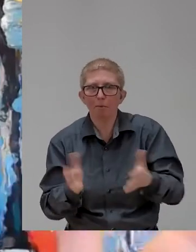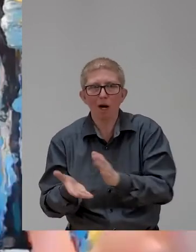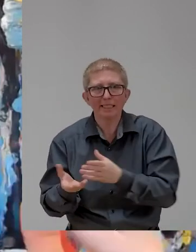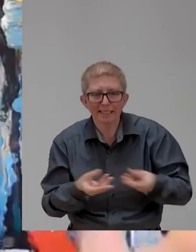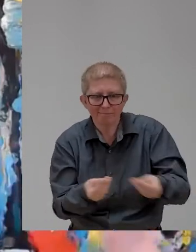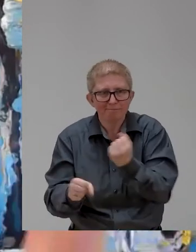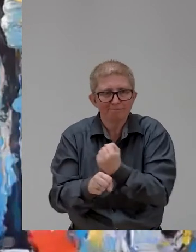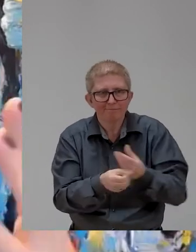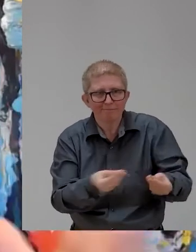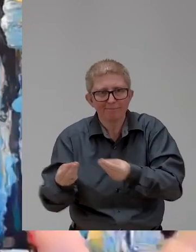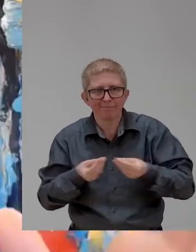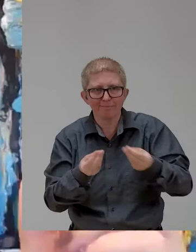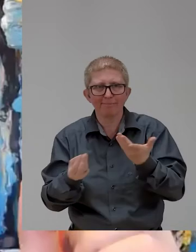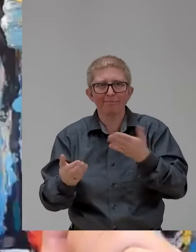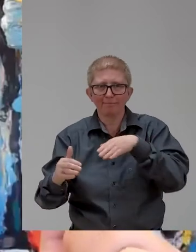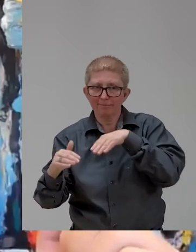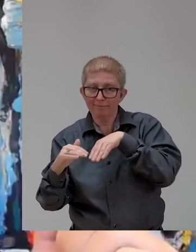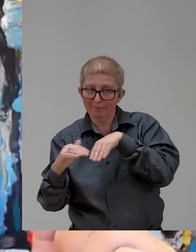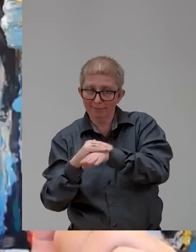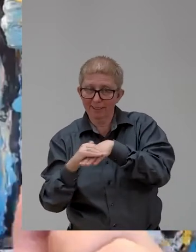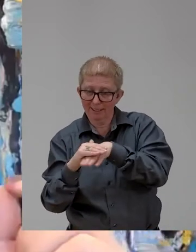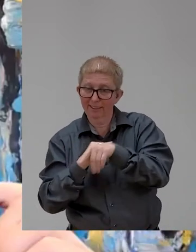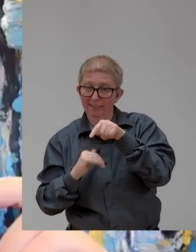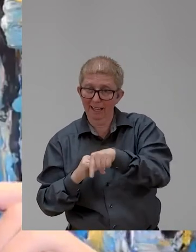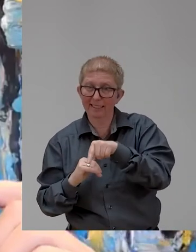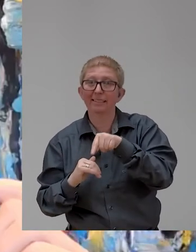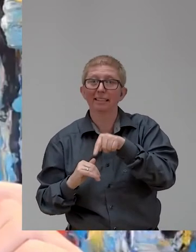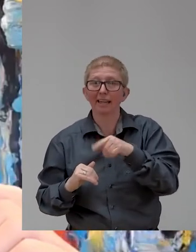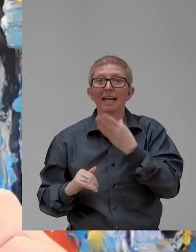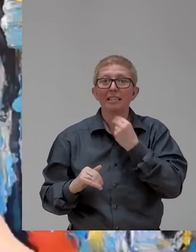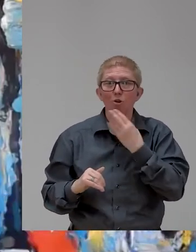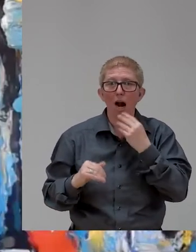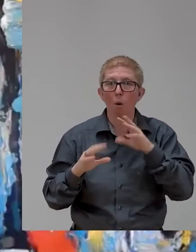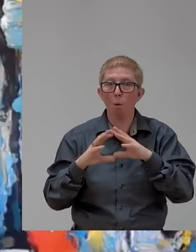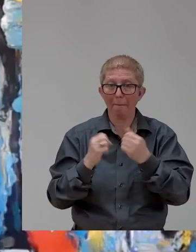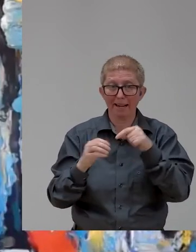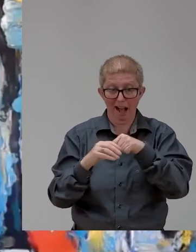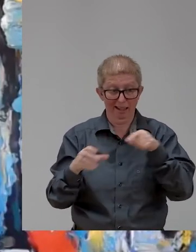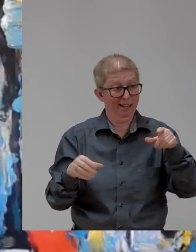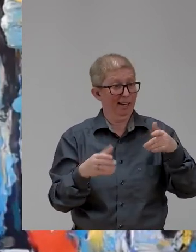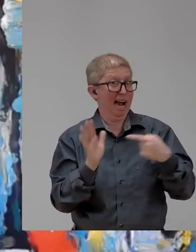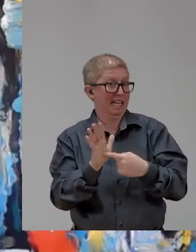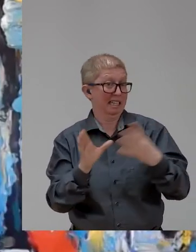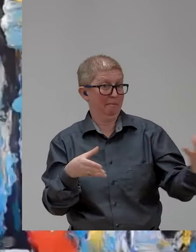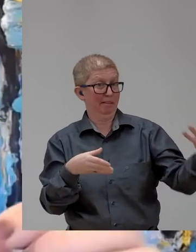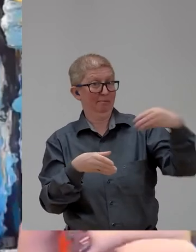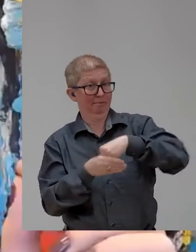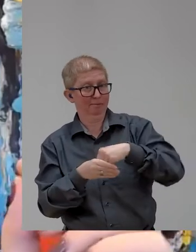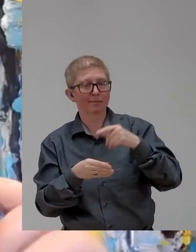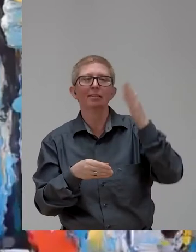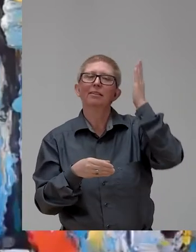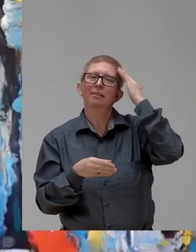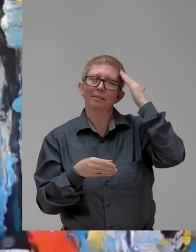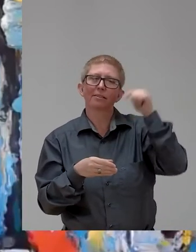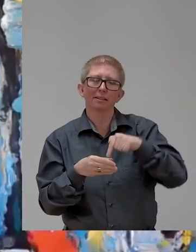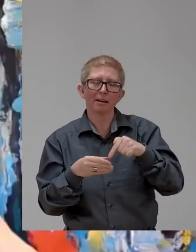invited, of course, to contact us and add yourself to the invitees, knows that we like being practical. And the Hebrew word, and I